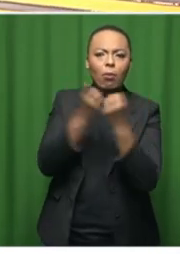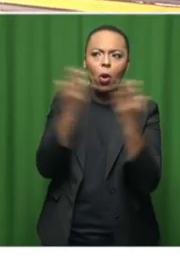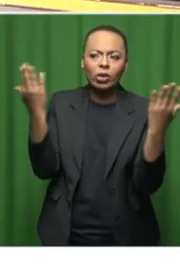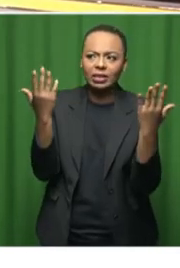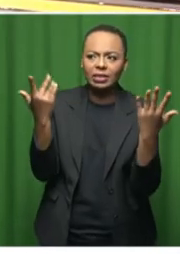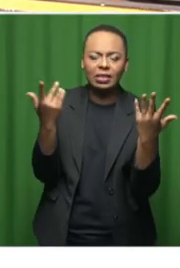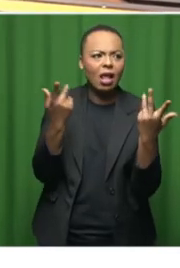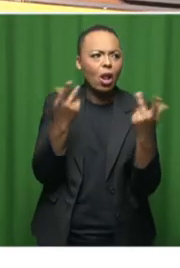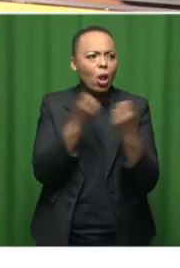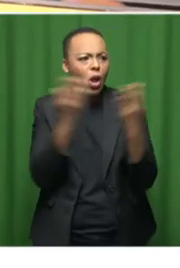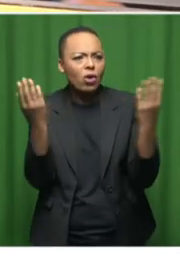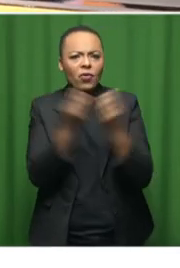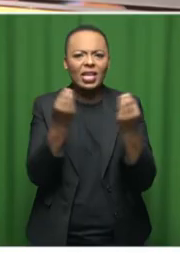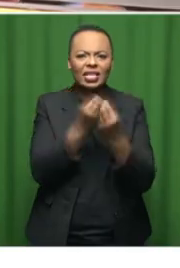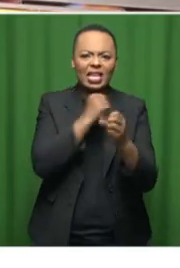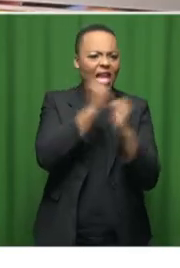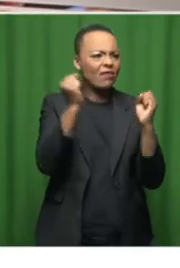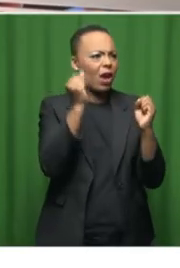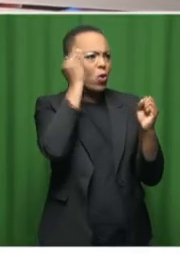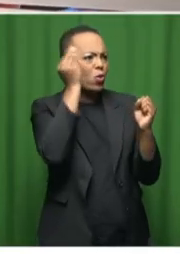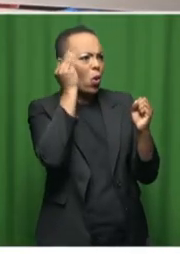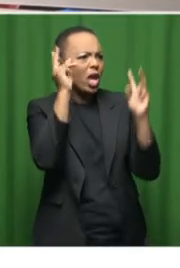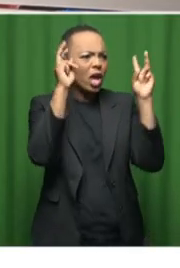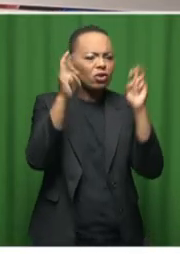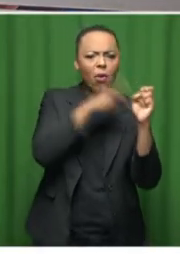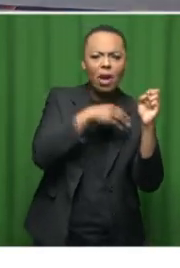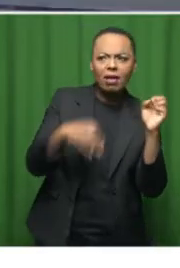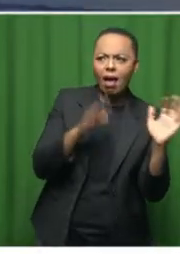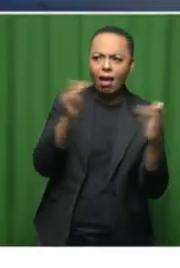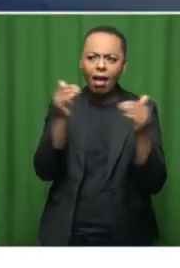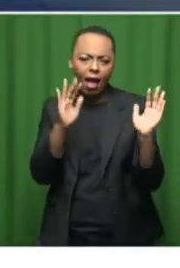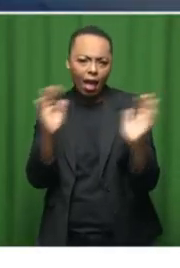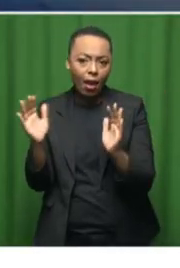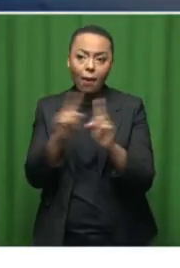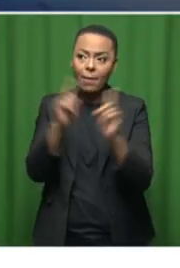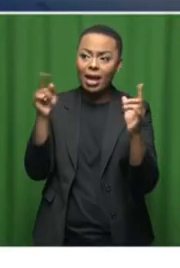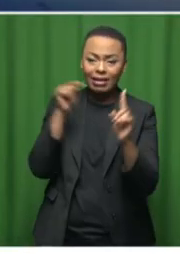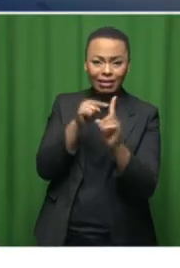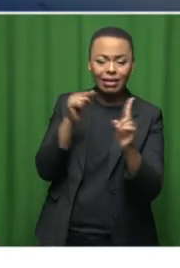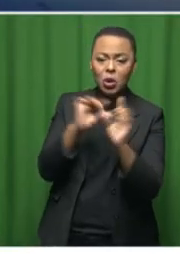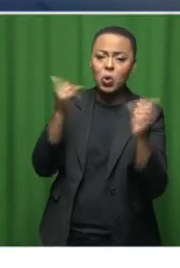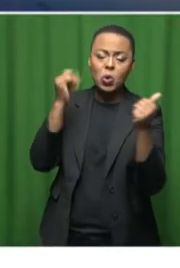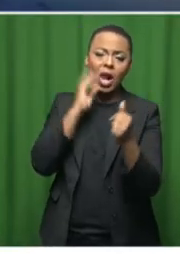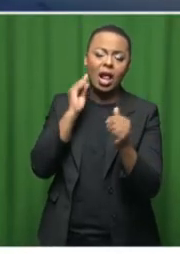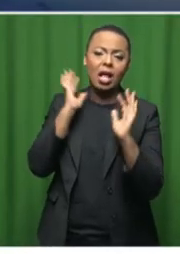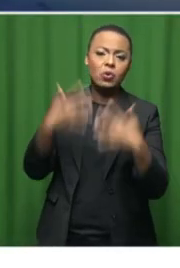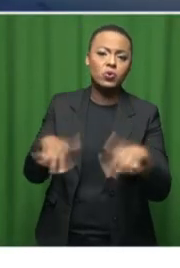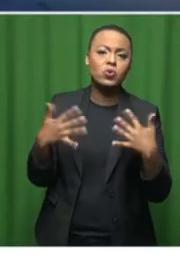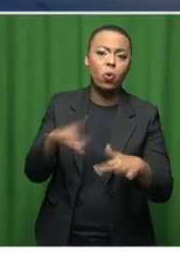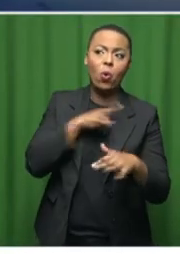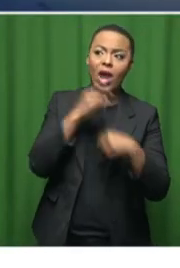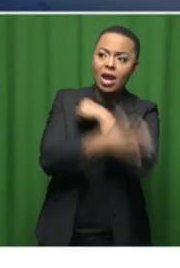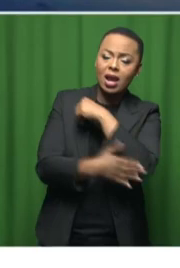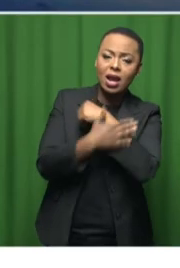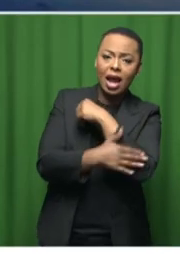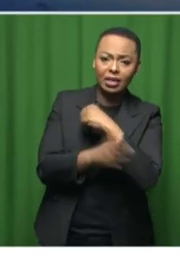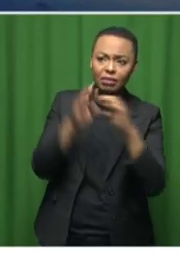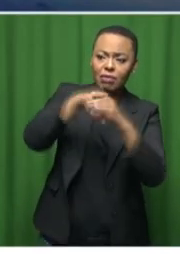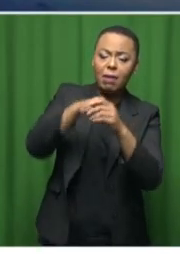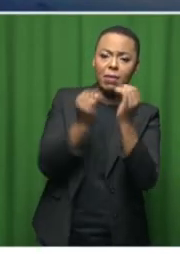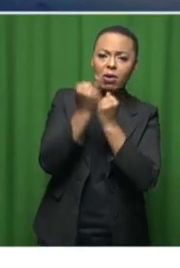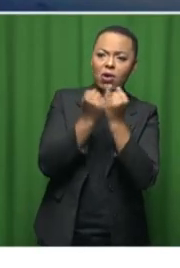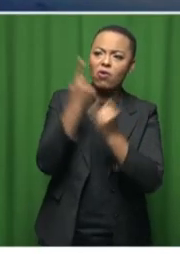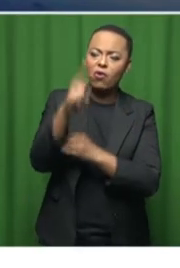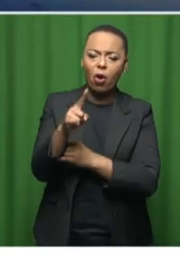issues. For once, in the Aikayo Assembly, under normal circumstances, you will have countries contesting, for